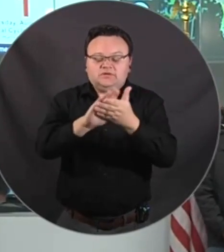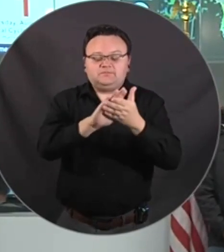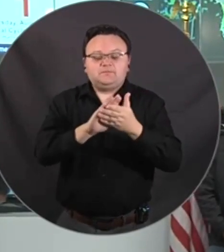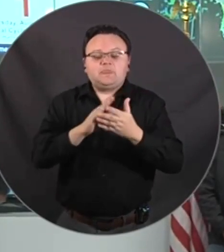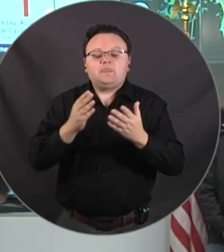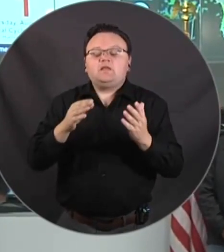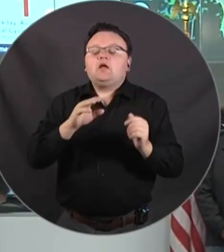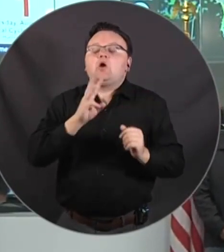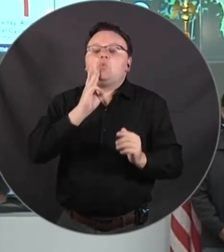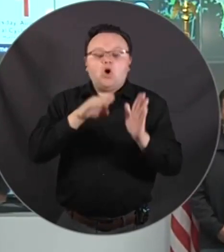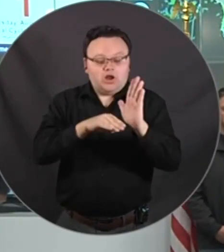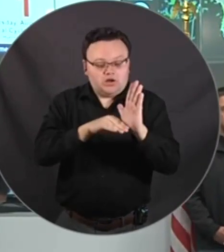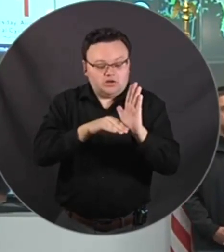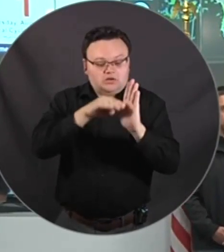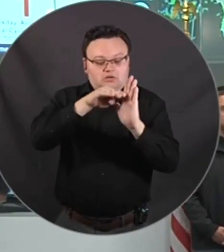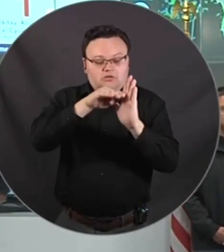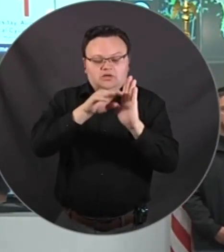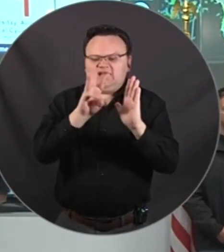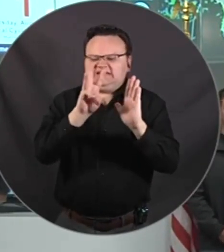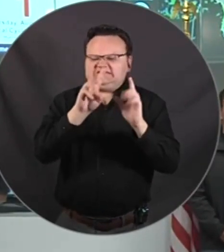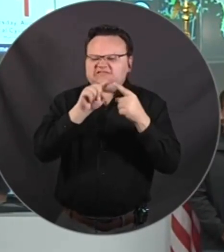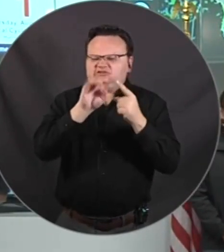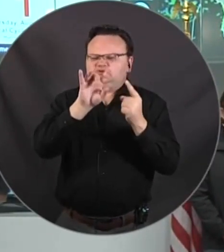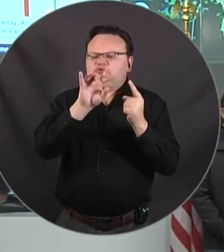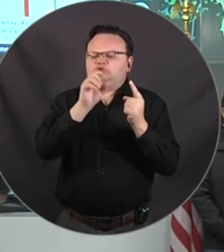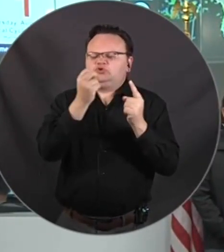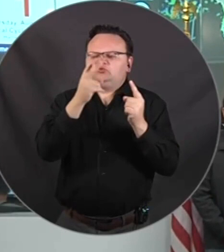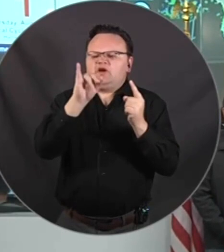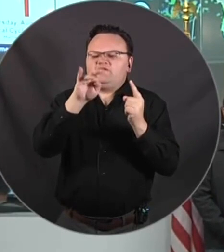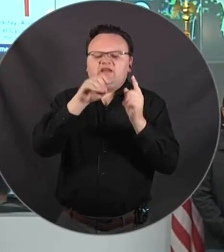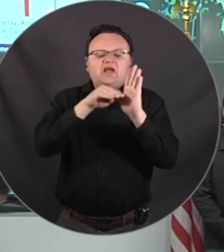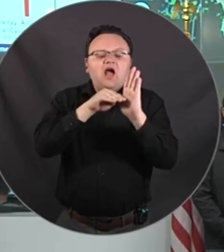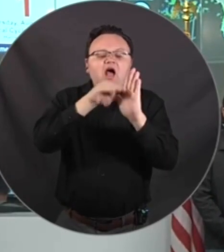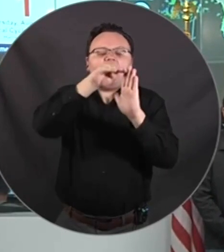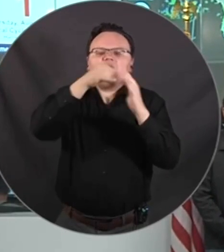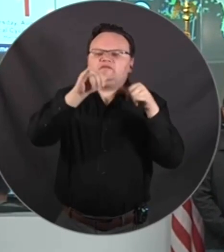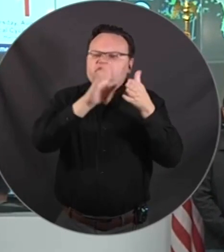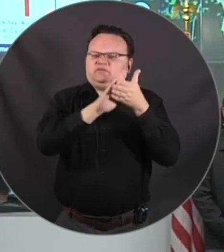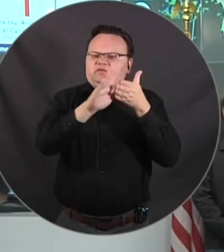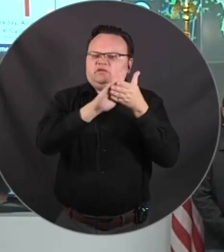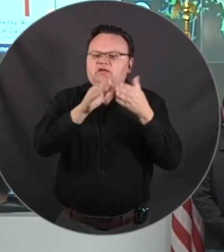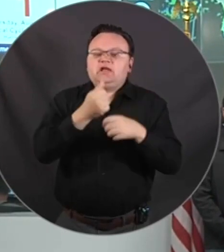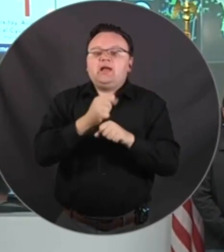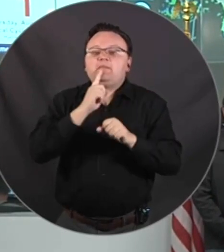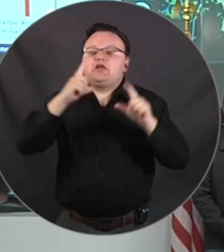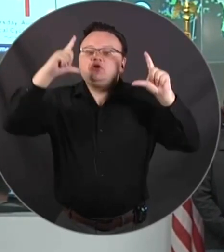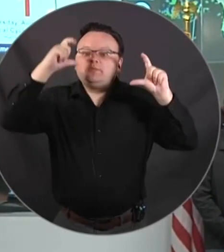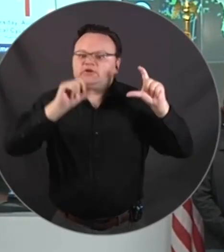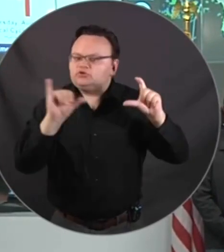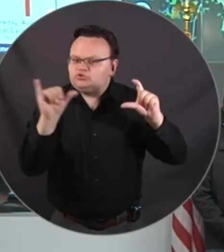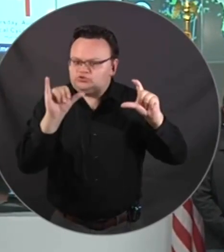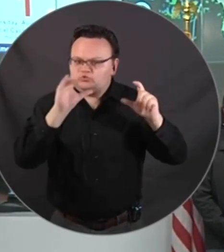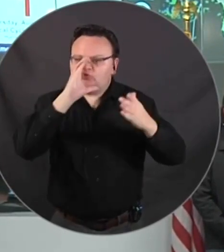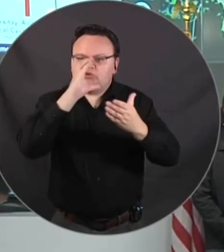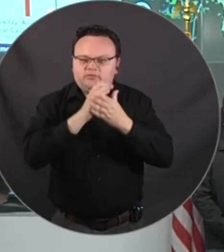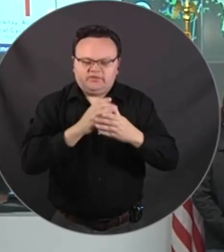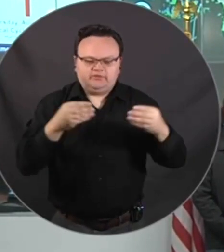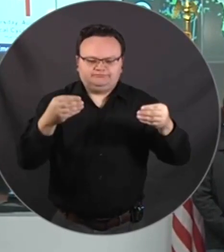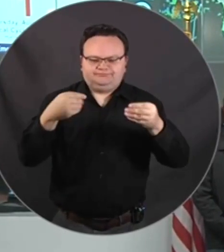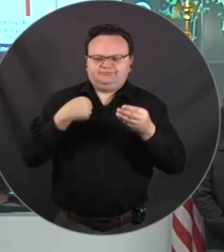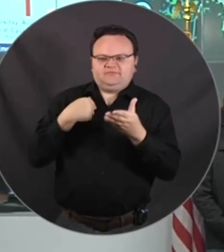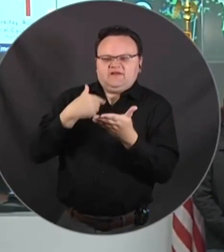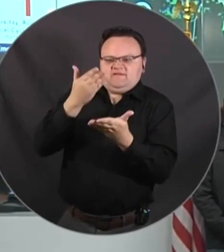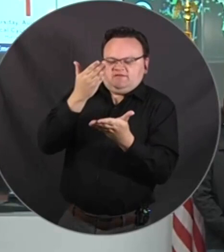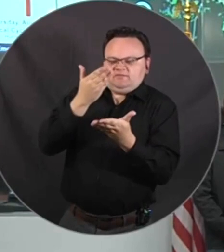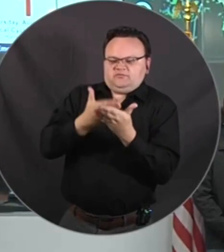watermark. Before you do that, take a picture of it. Make sure you take a picture of that internal watermark inside your home. Take a picture of it outside